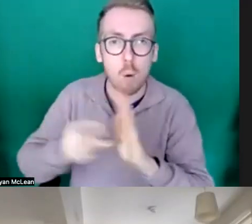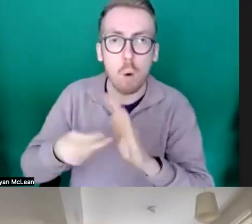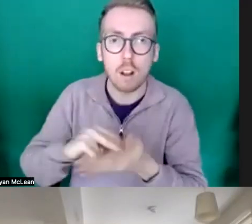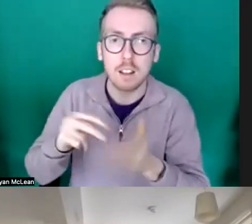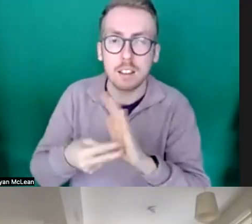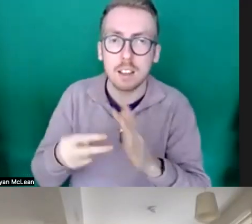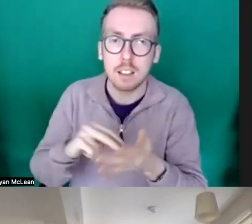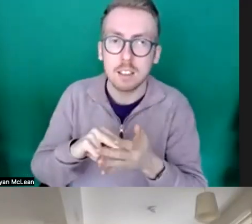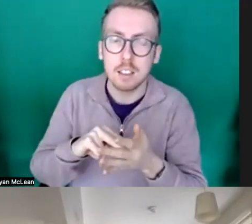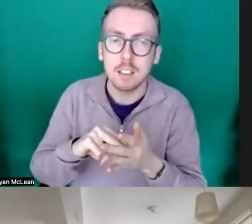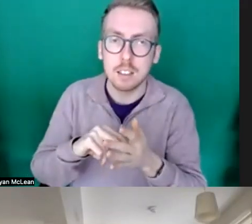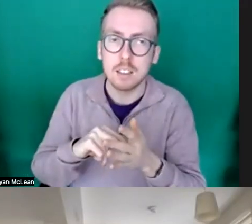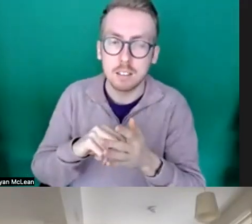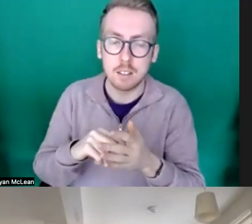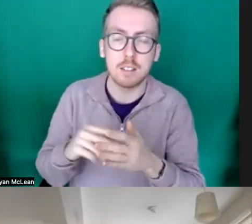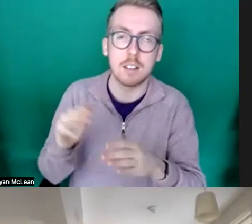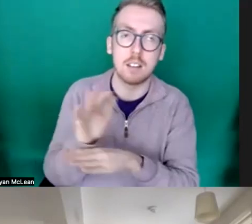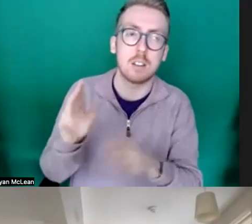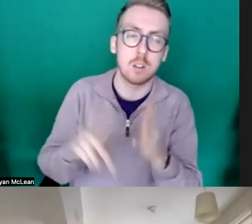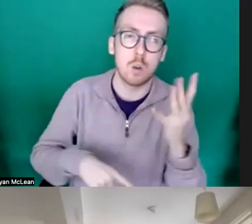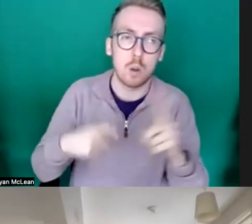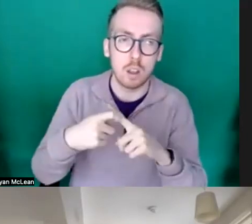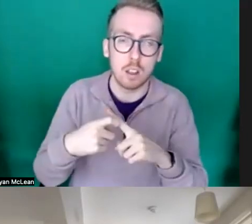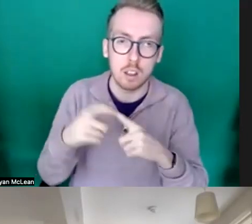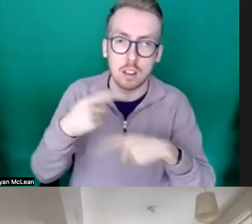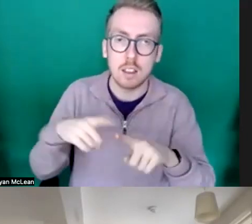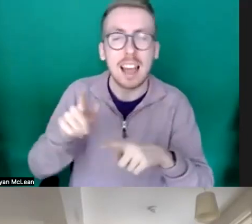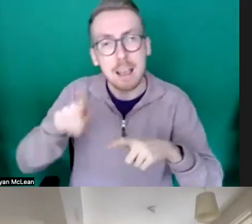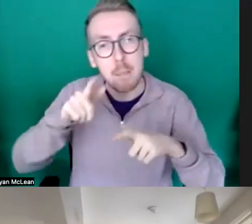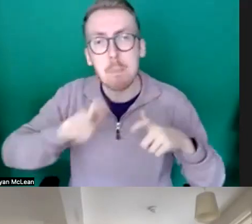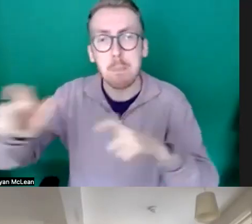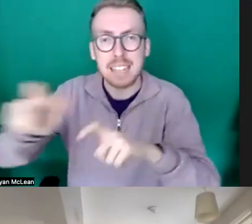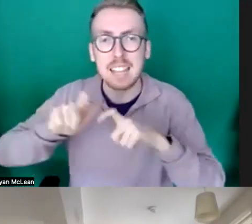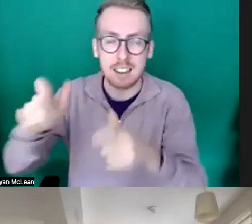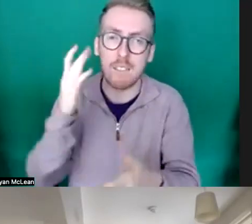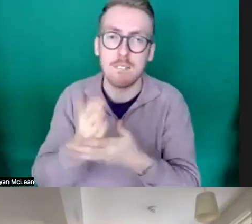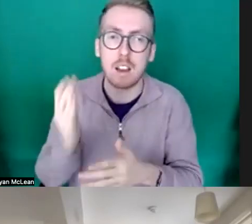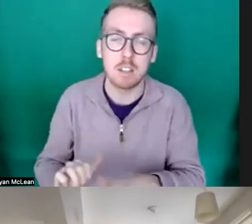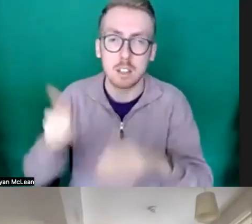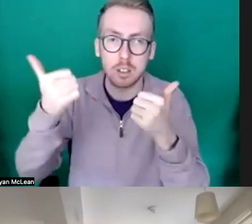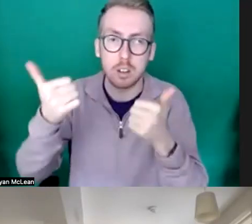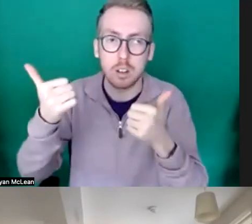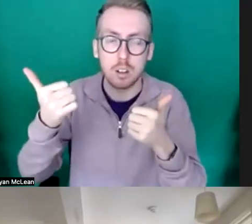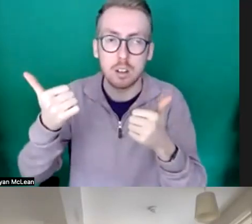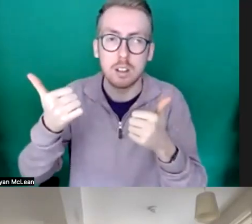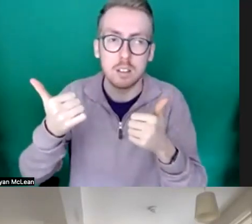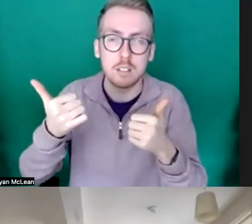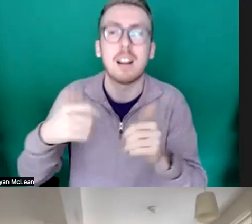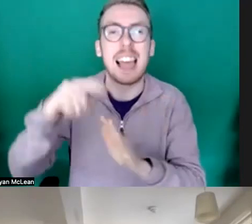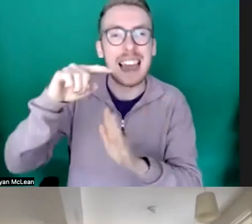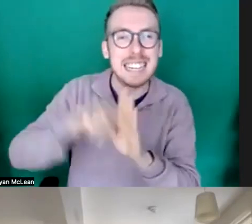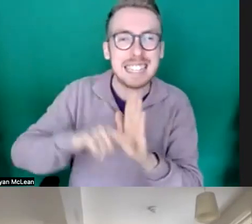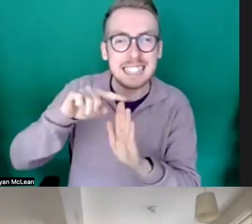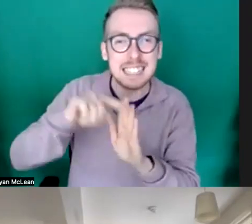the whole outdoor arts sector in uk and they maintain a very good kind of listings email and